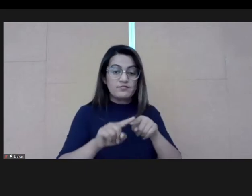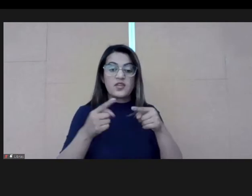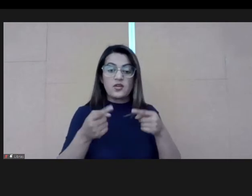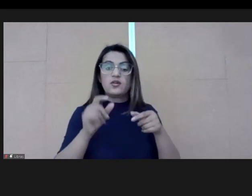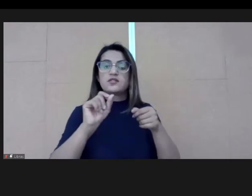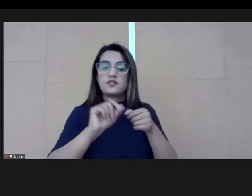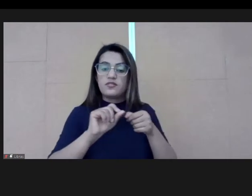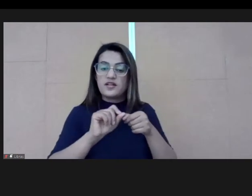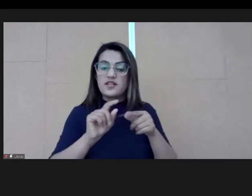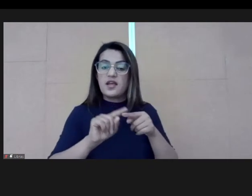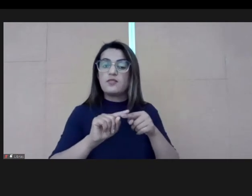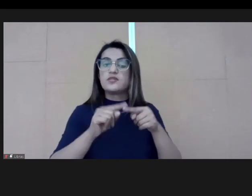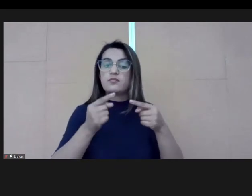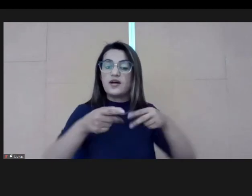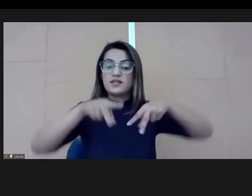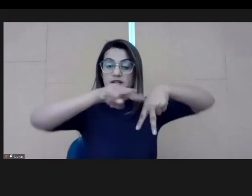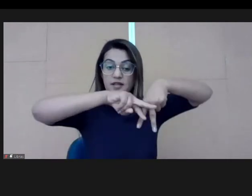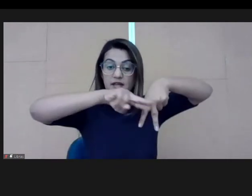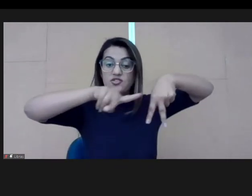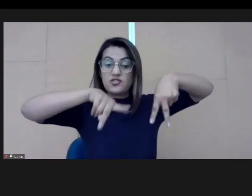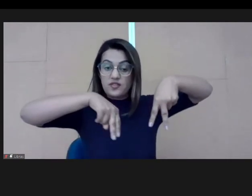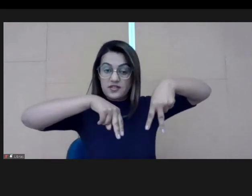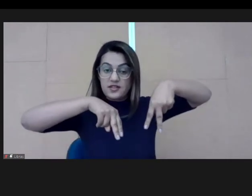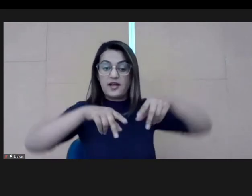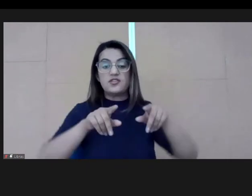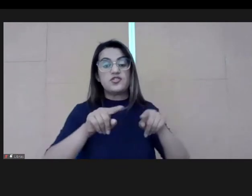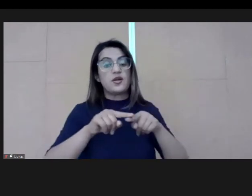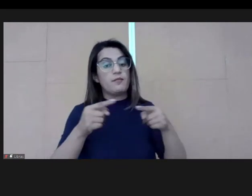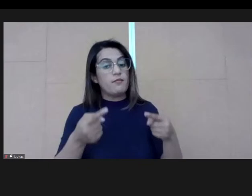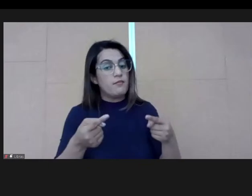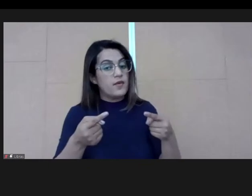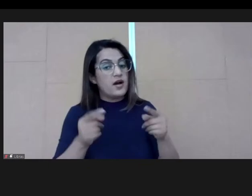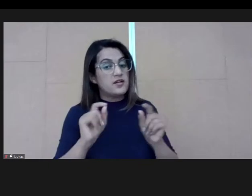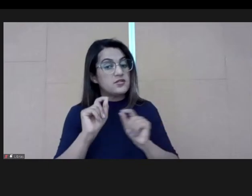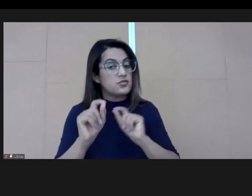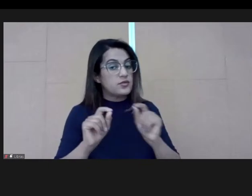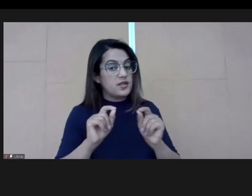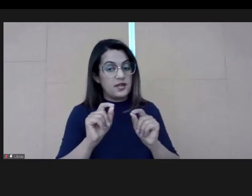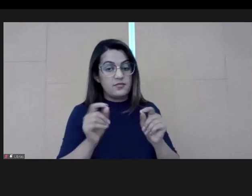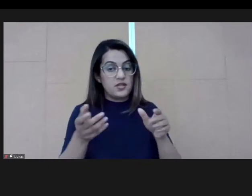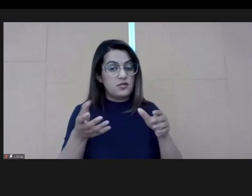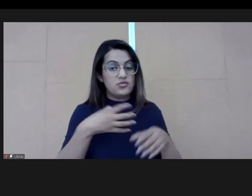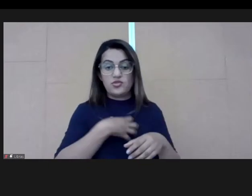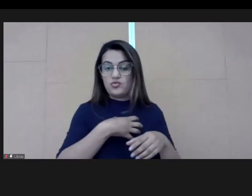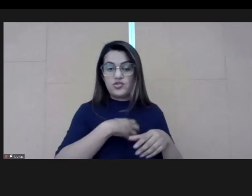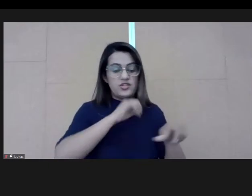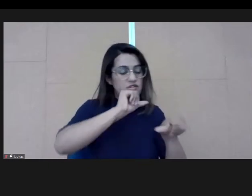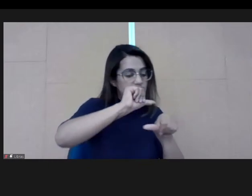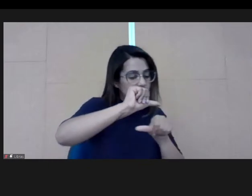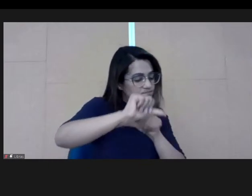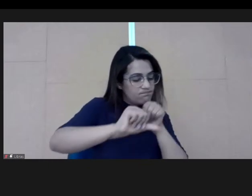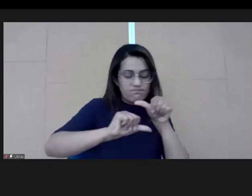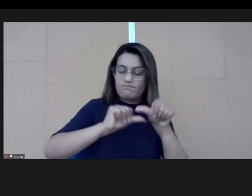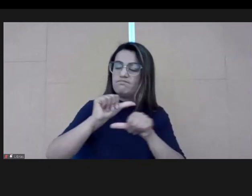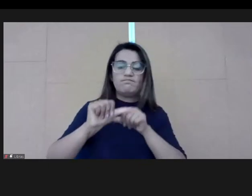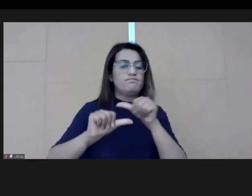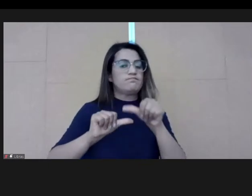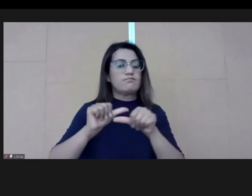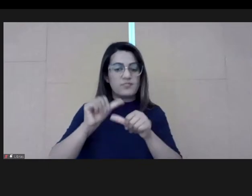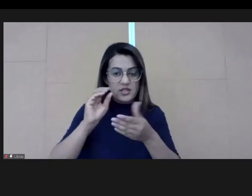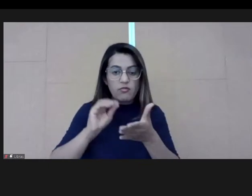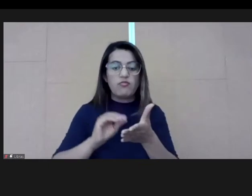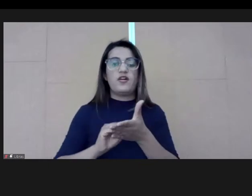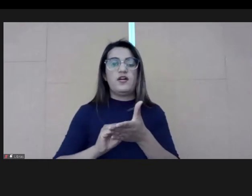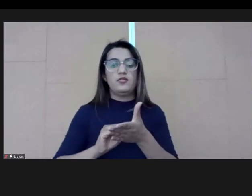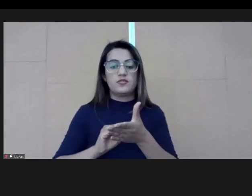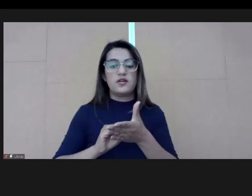way. I think that we talk about diversity, but still in a way that doesn't